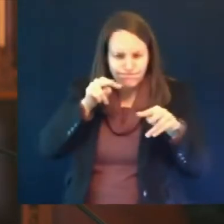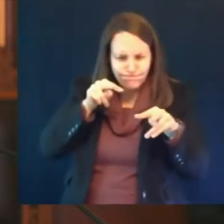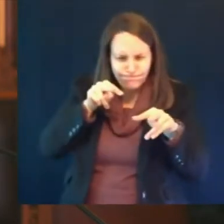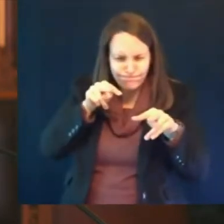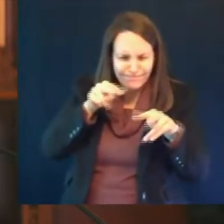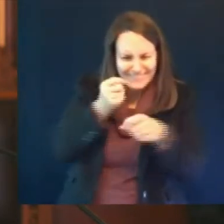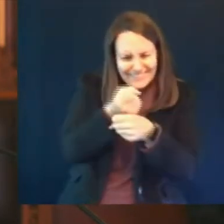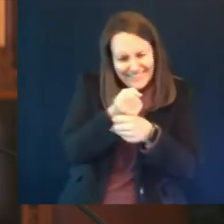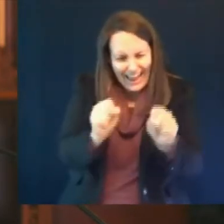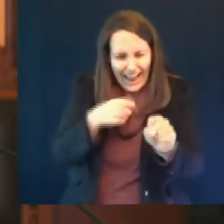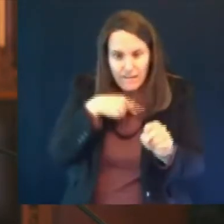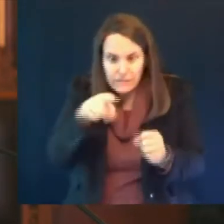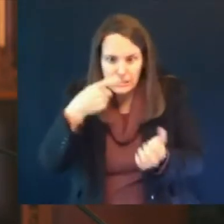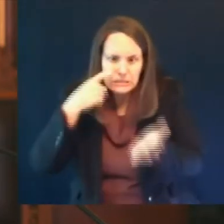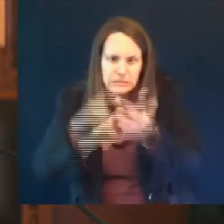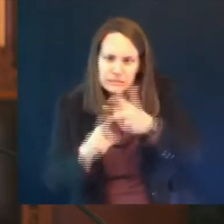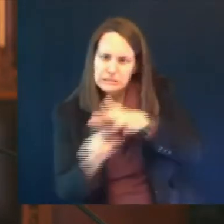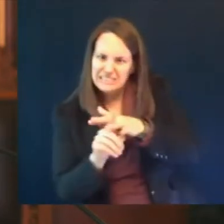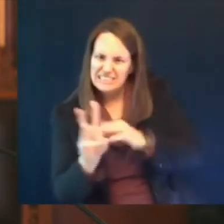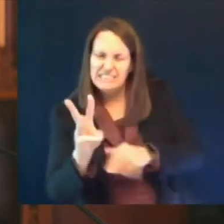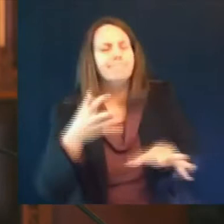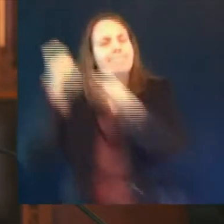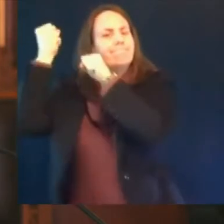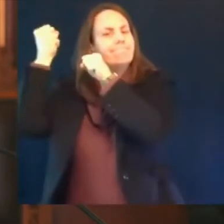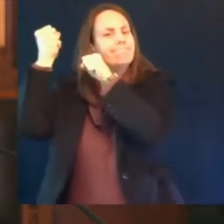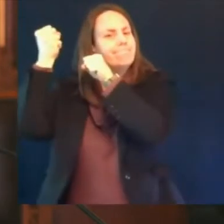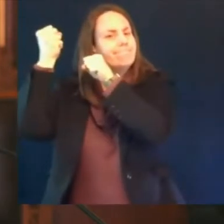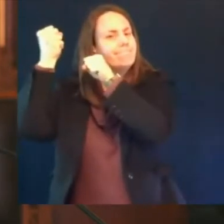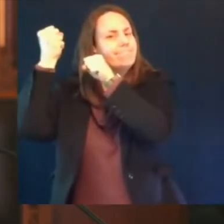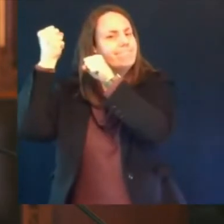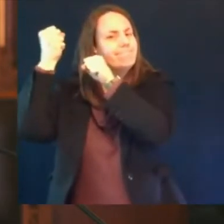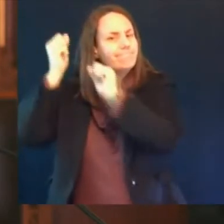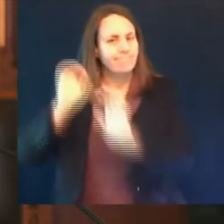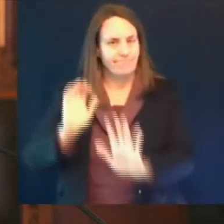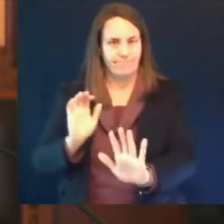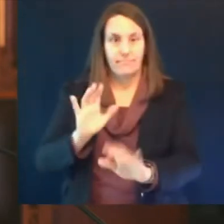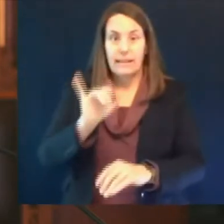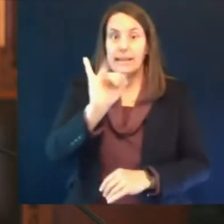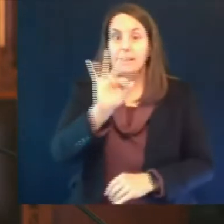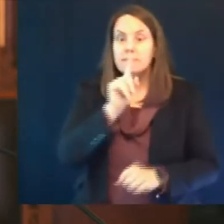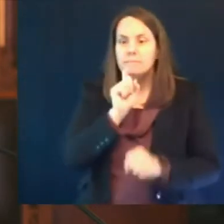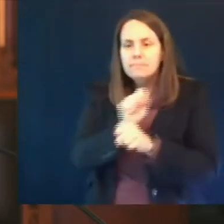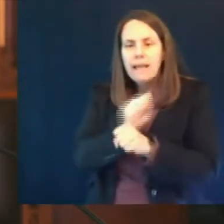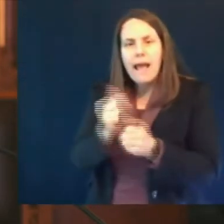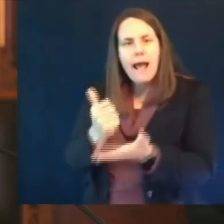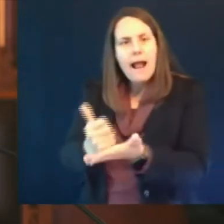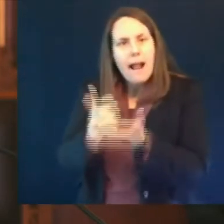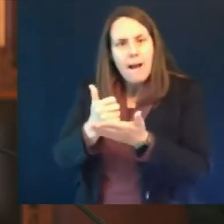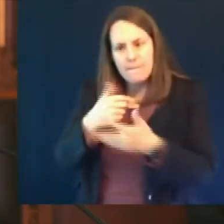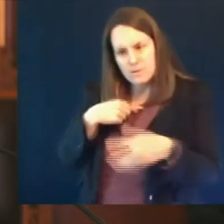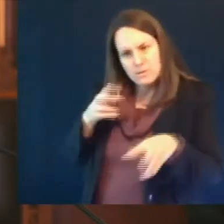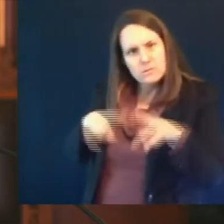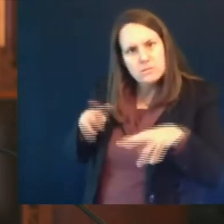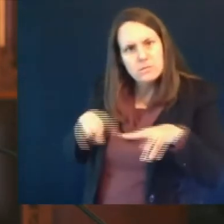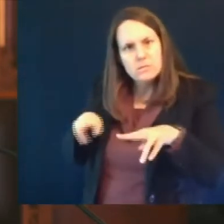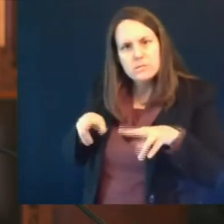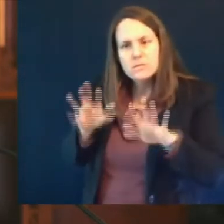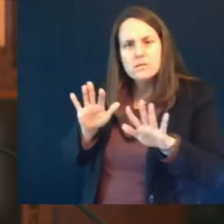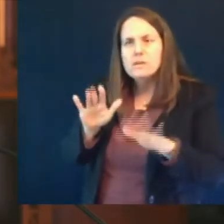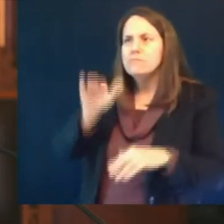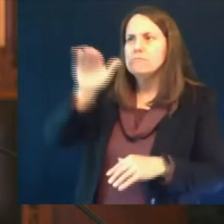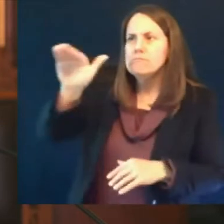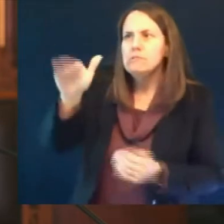health care providers to do really good diagnostics and treatment in the rare event that someone has these symptoms